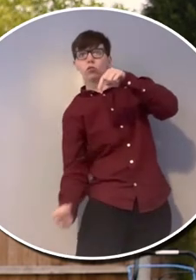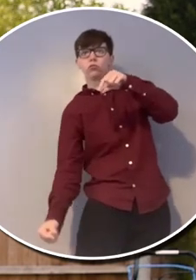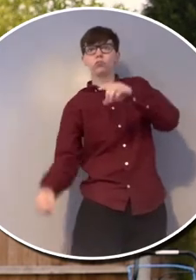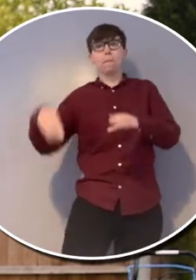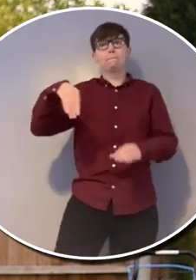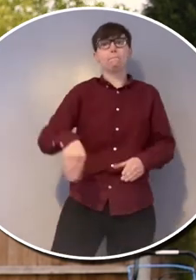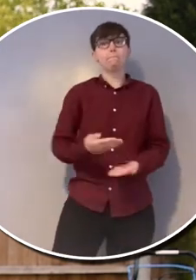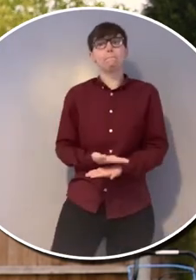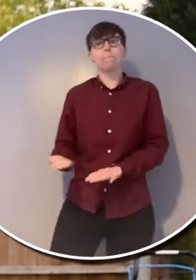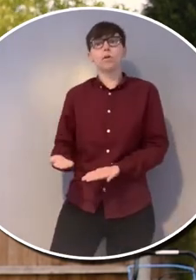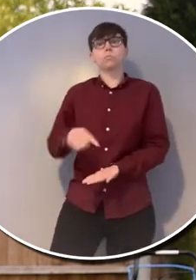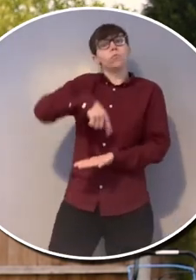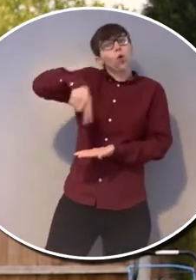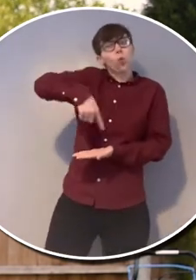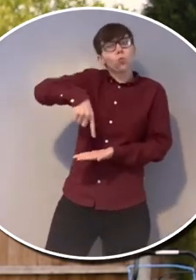they reached the bottom of the hole.